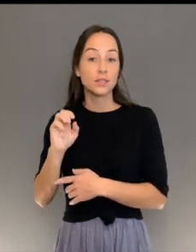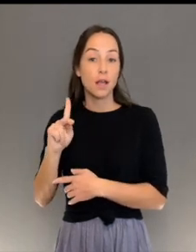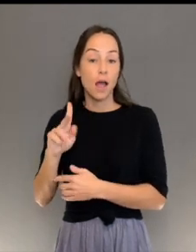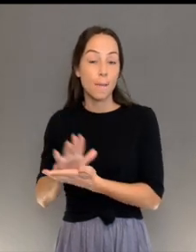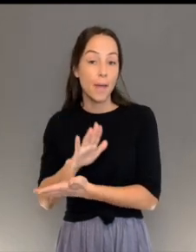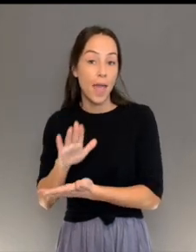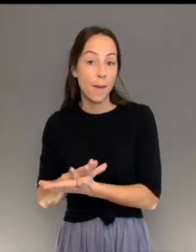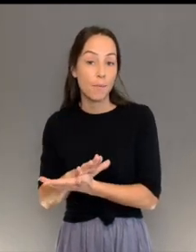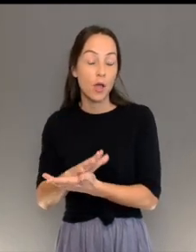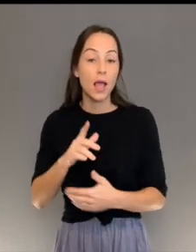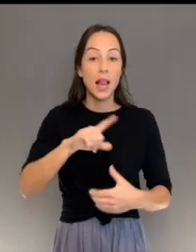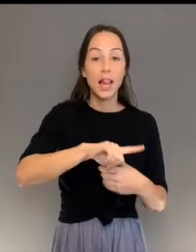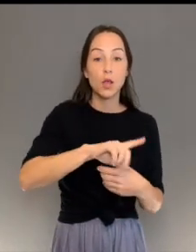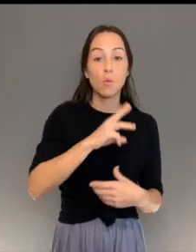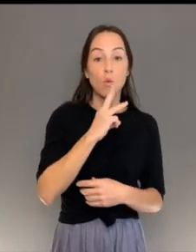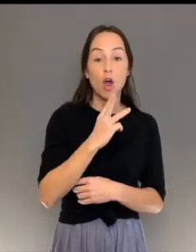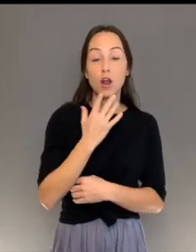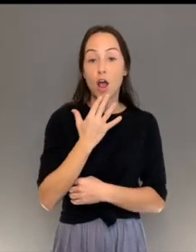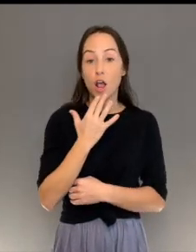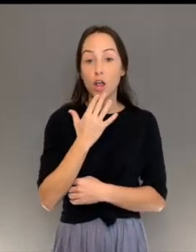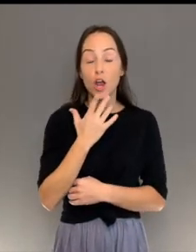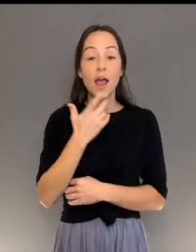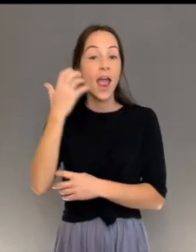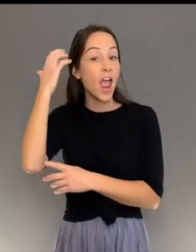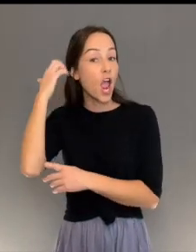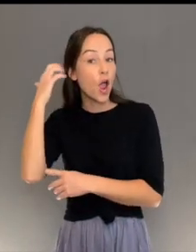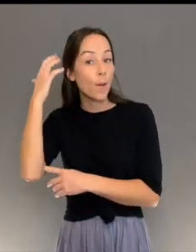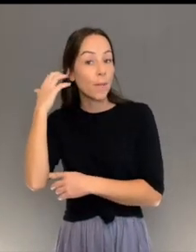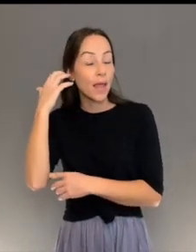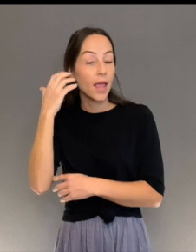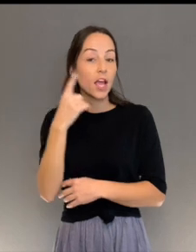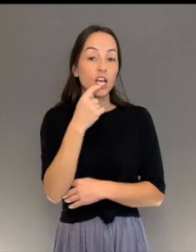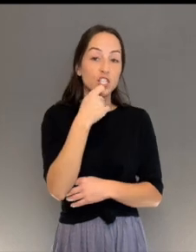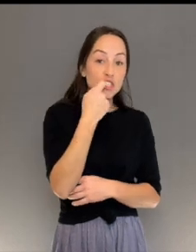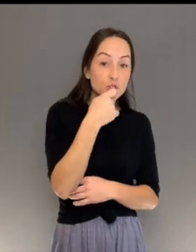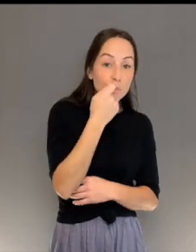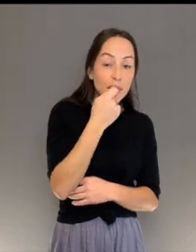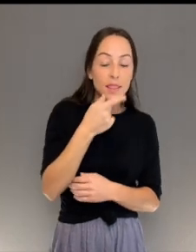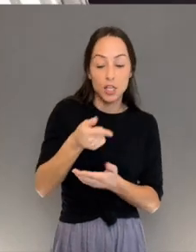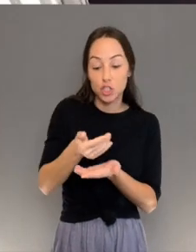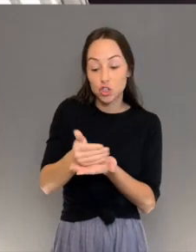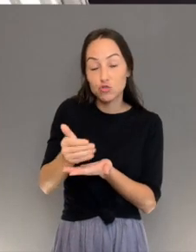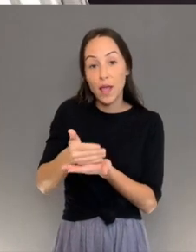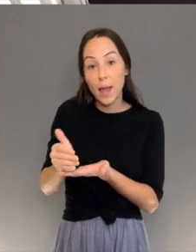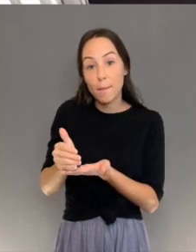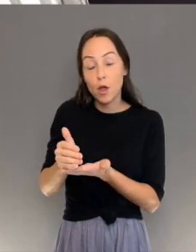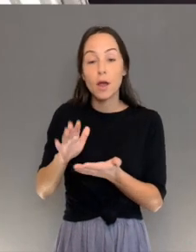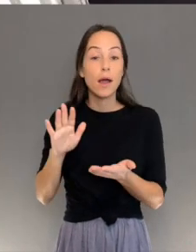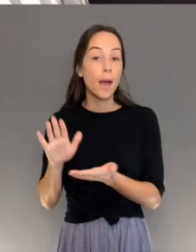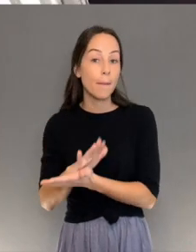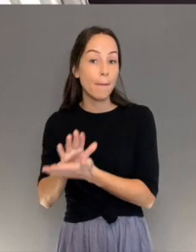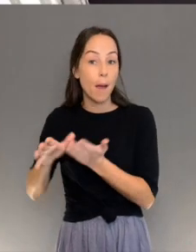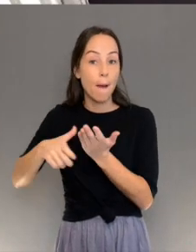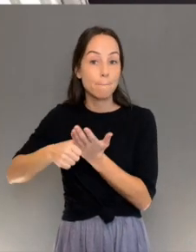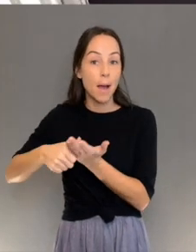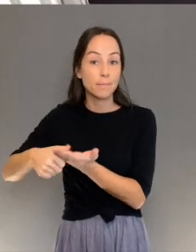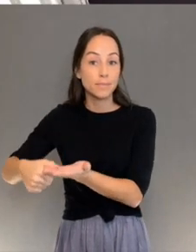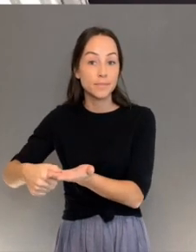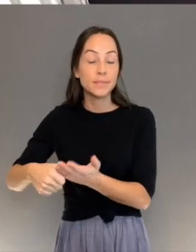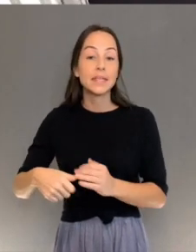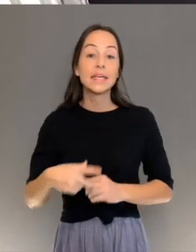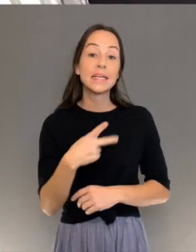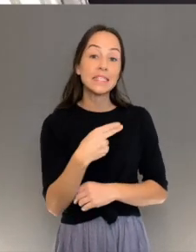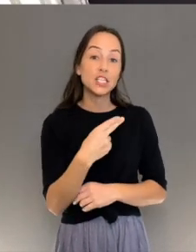scraper, paper punch, scissors to use with a grown-up's help Using a container slightly